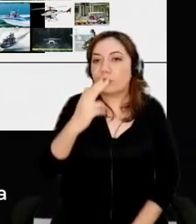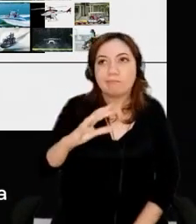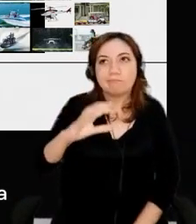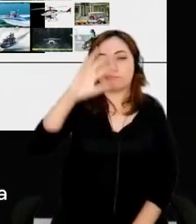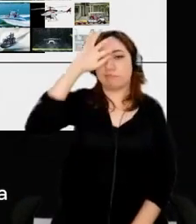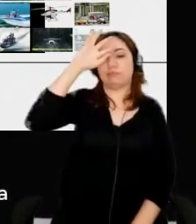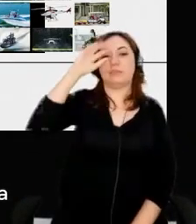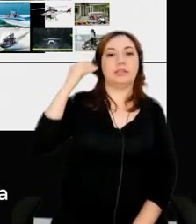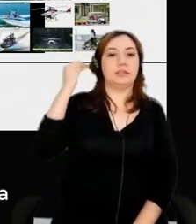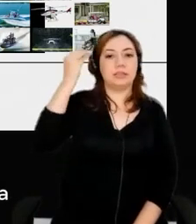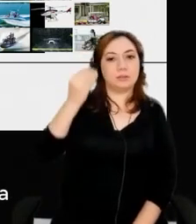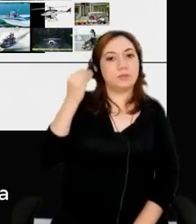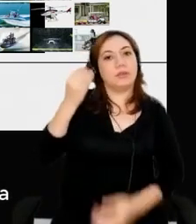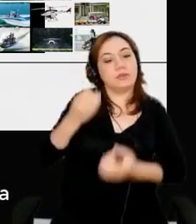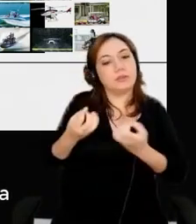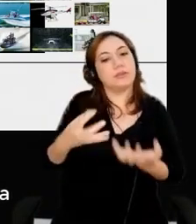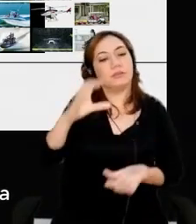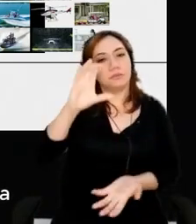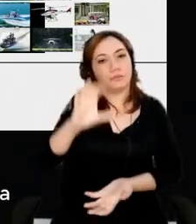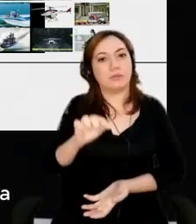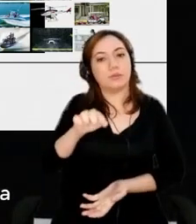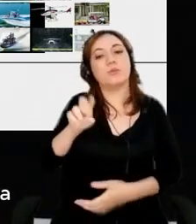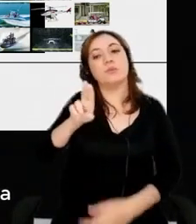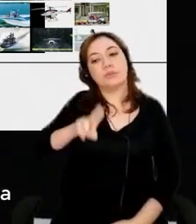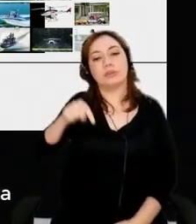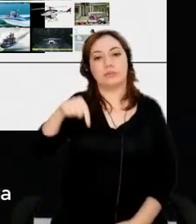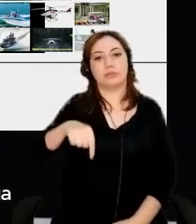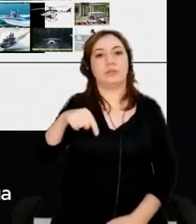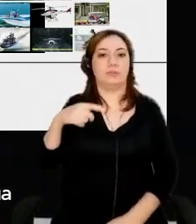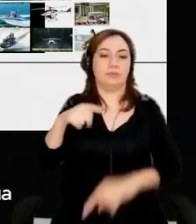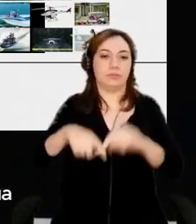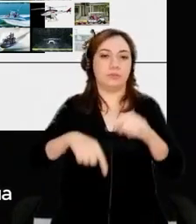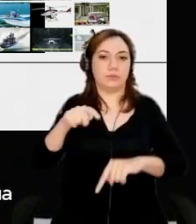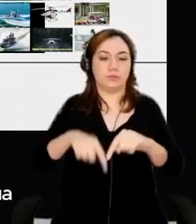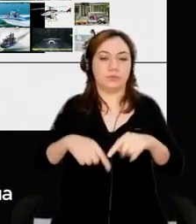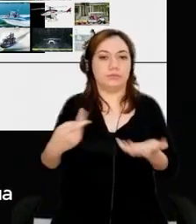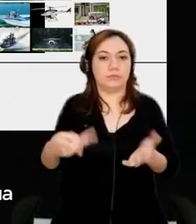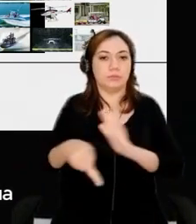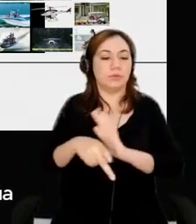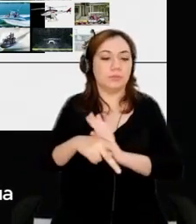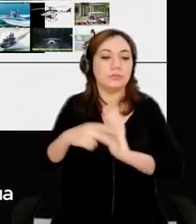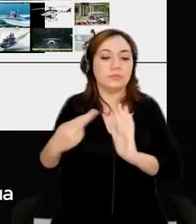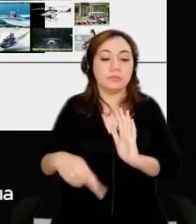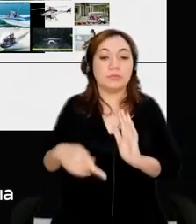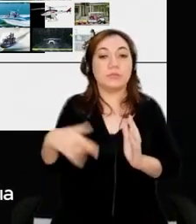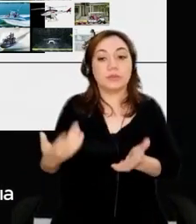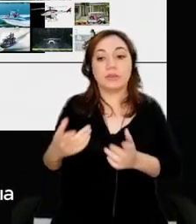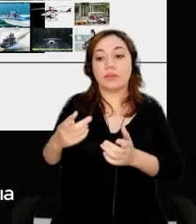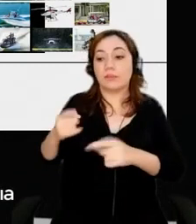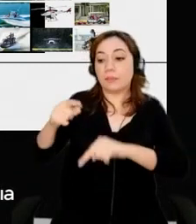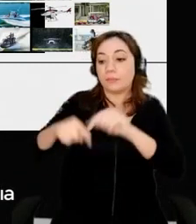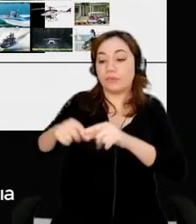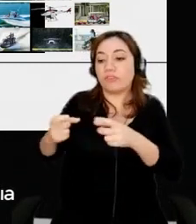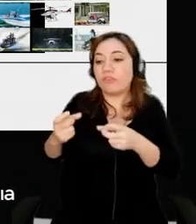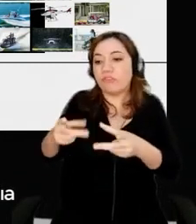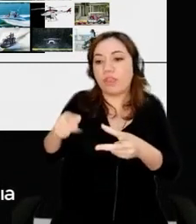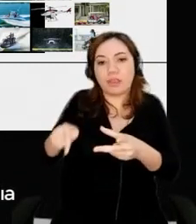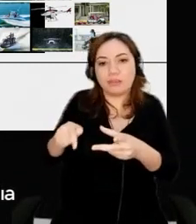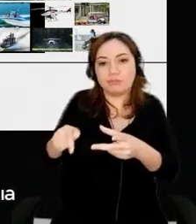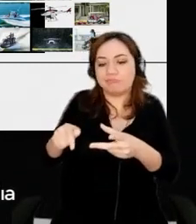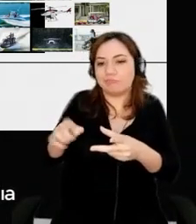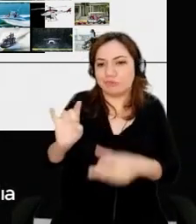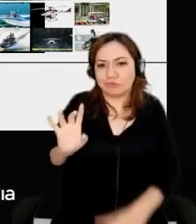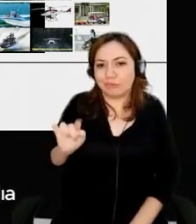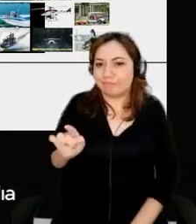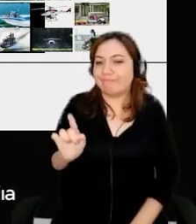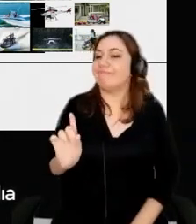consumers using our products. So, selling the product is not enough for us. We really need to